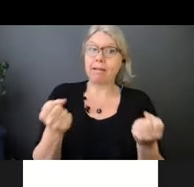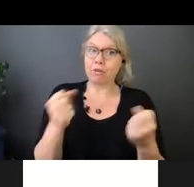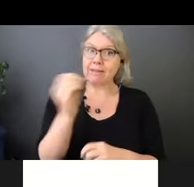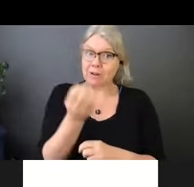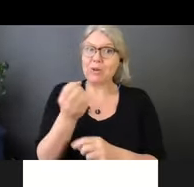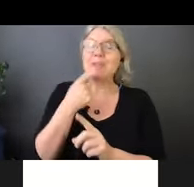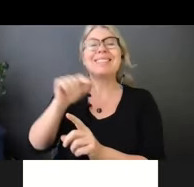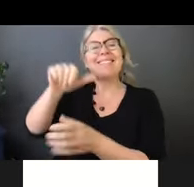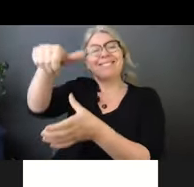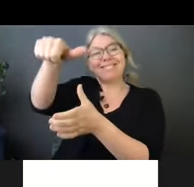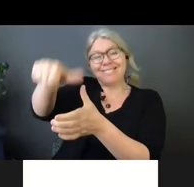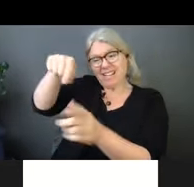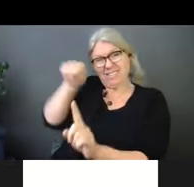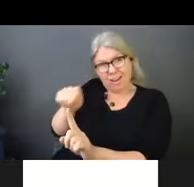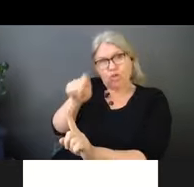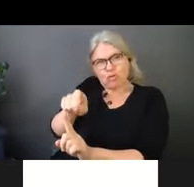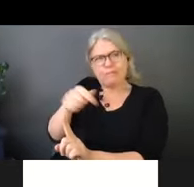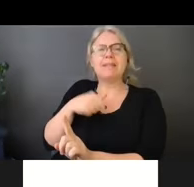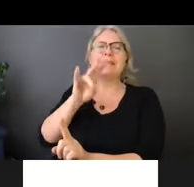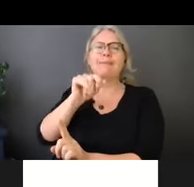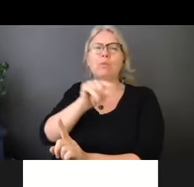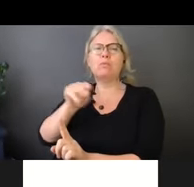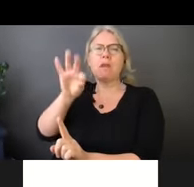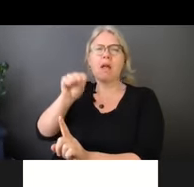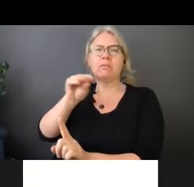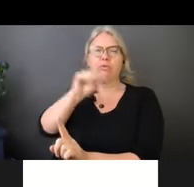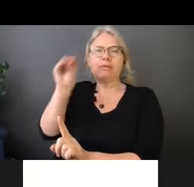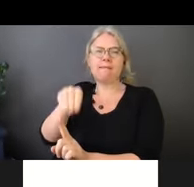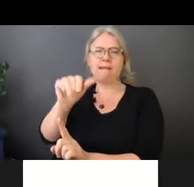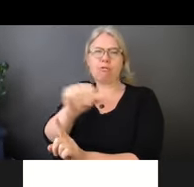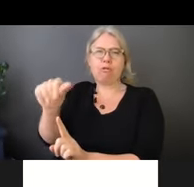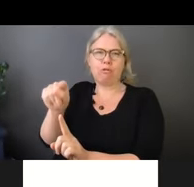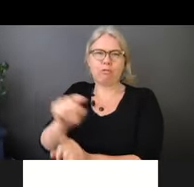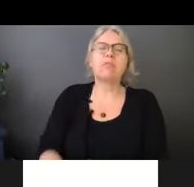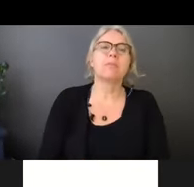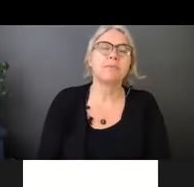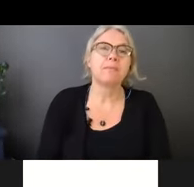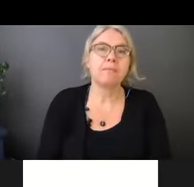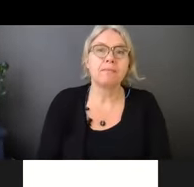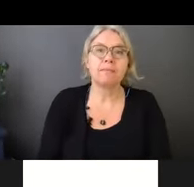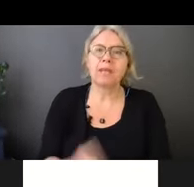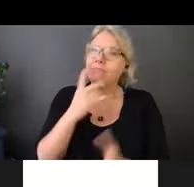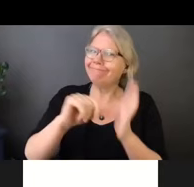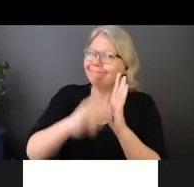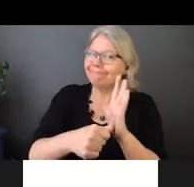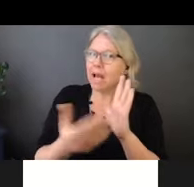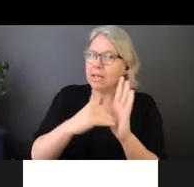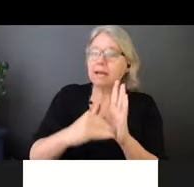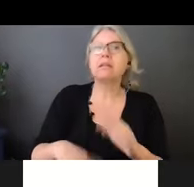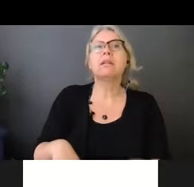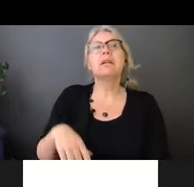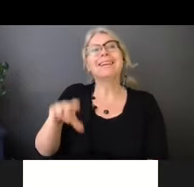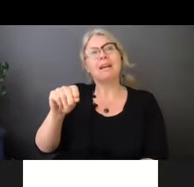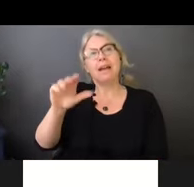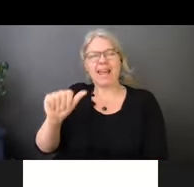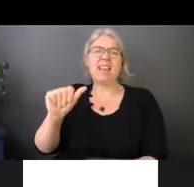alcohol. Again, just really reinforcing, you can only use ABHRs or alcohol